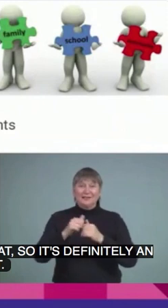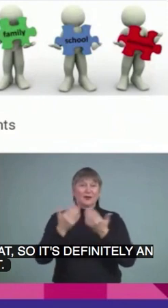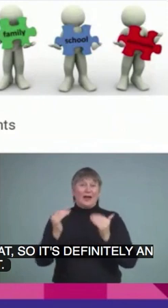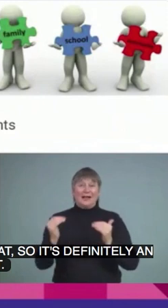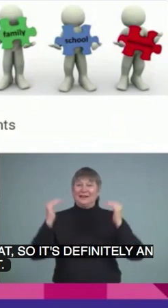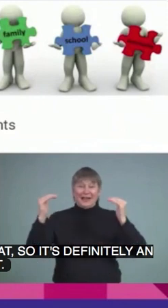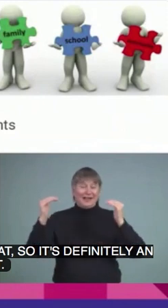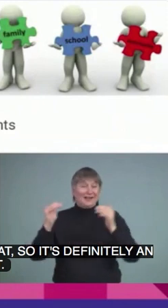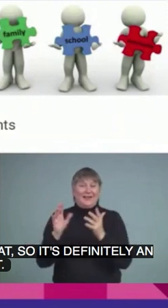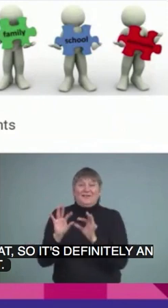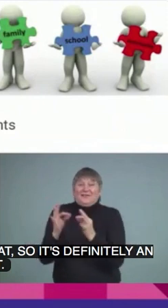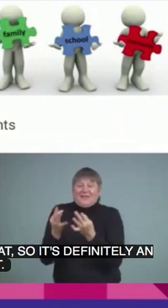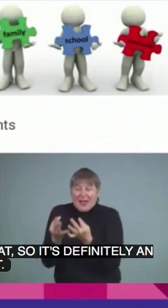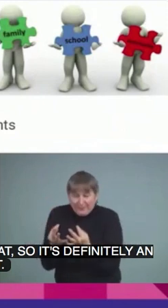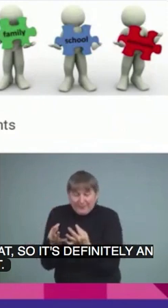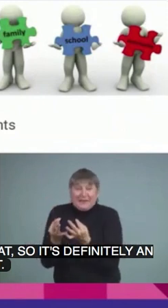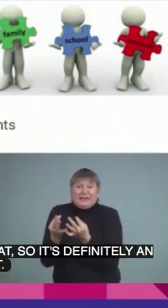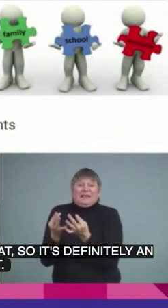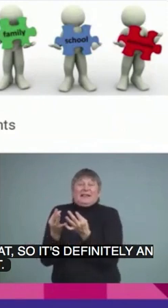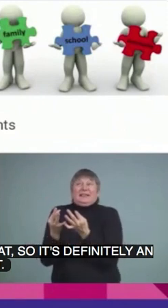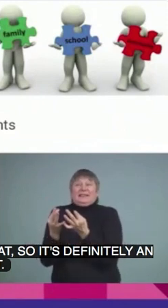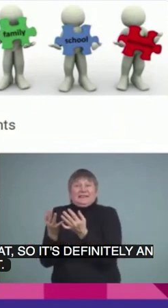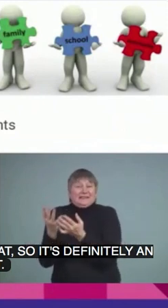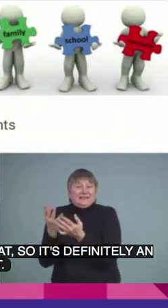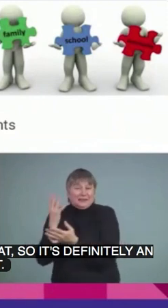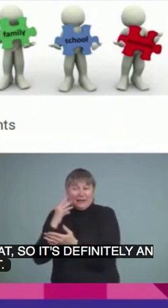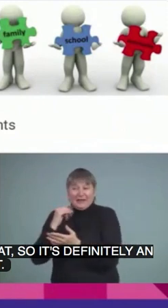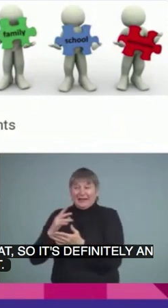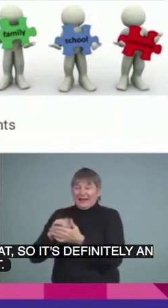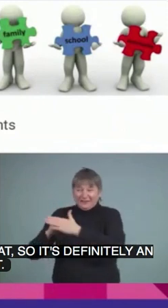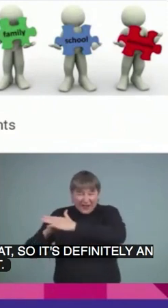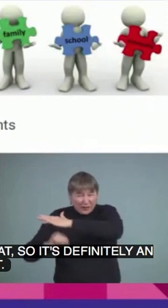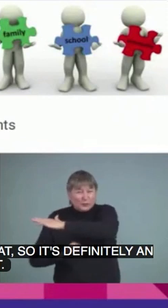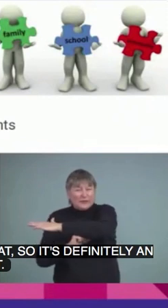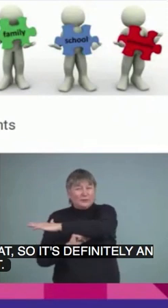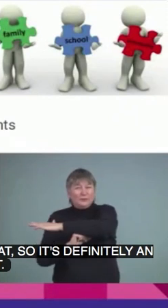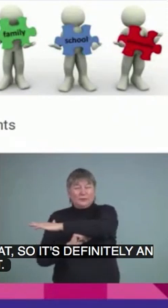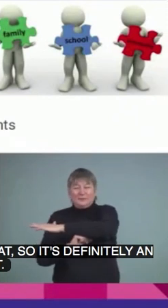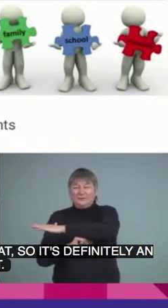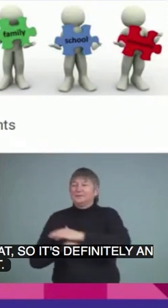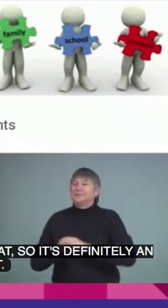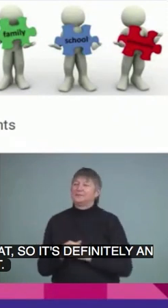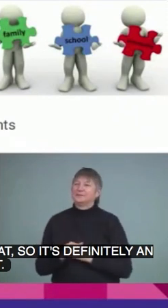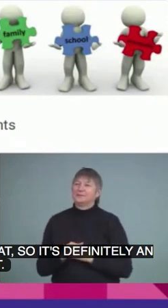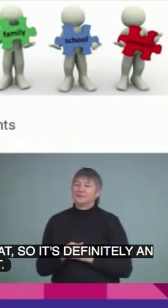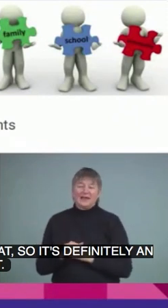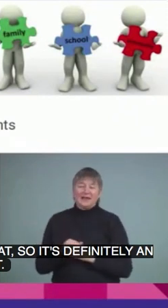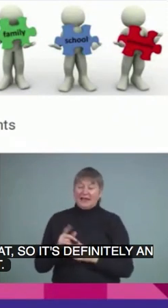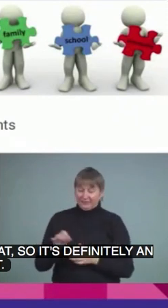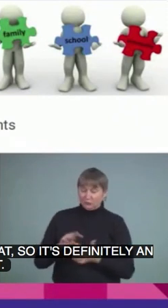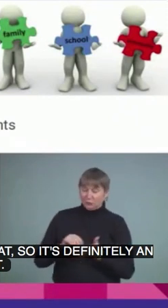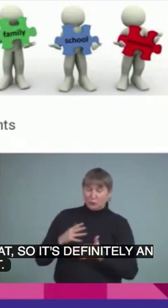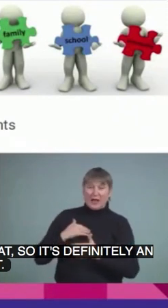it's definitely an impact if the students have that foundation. It helps them